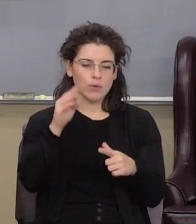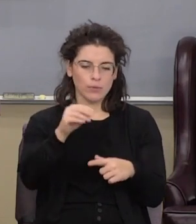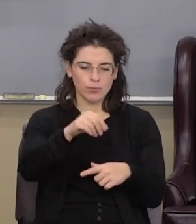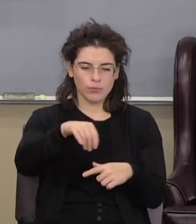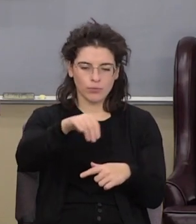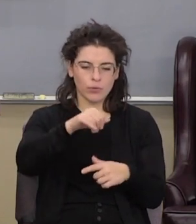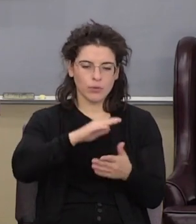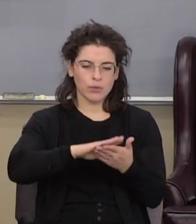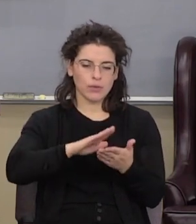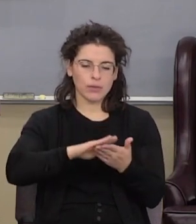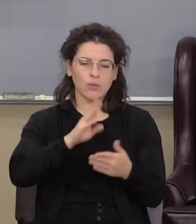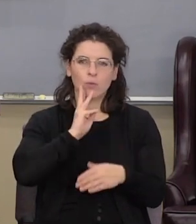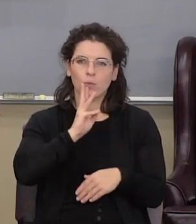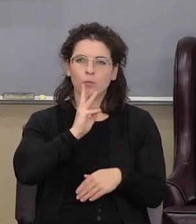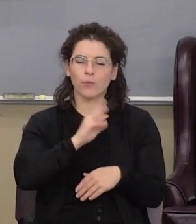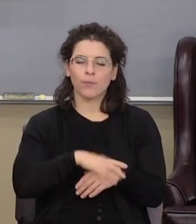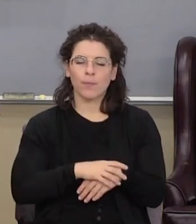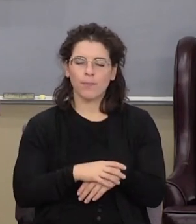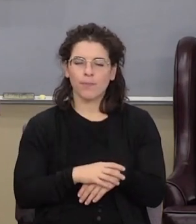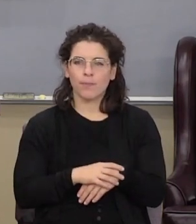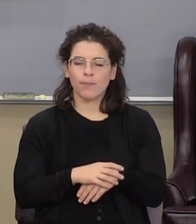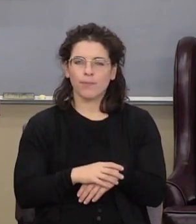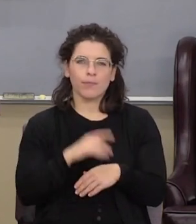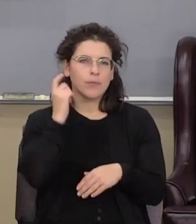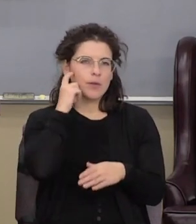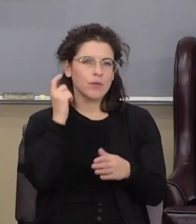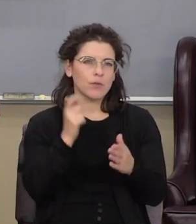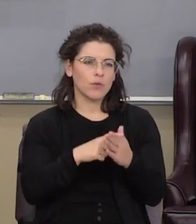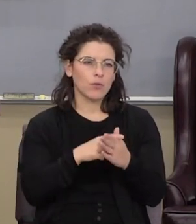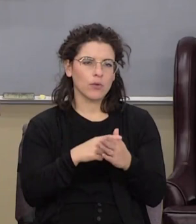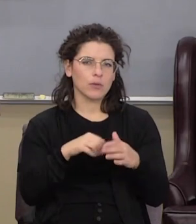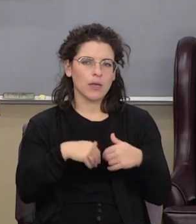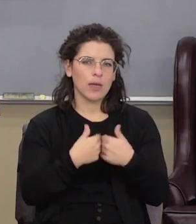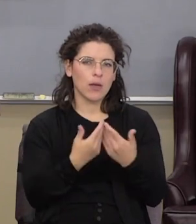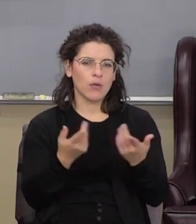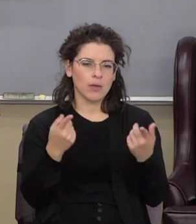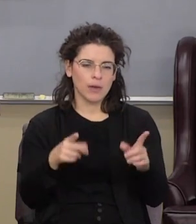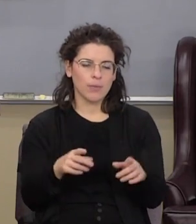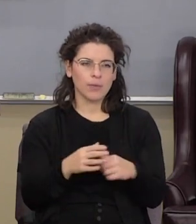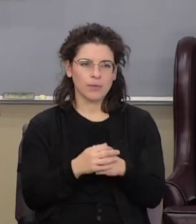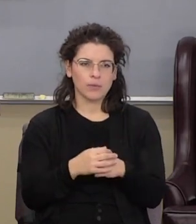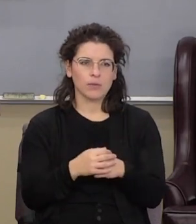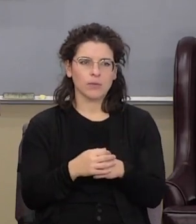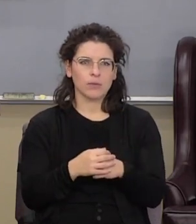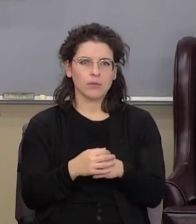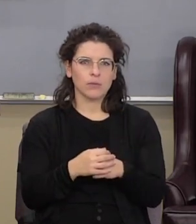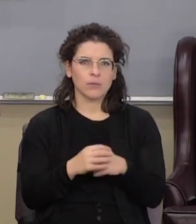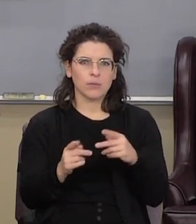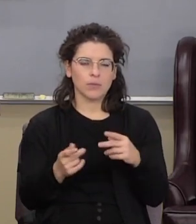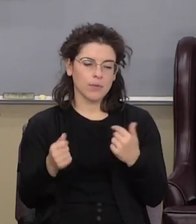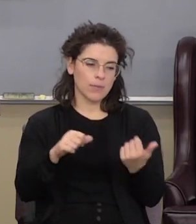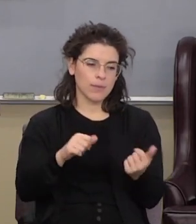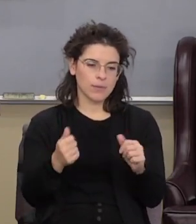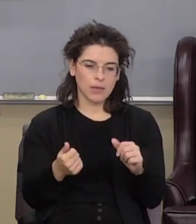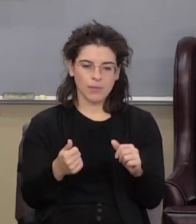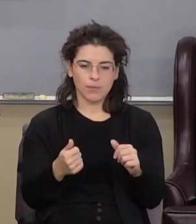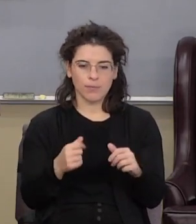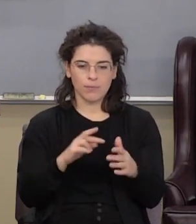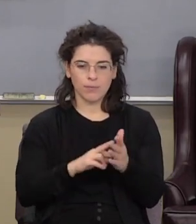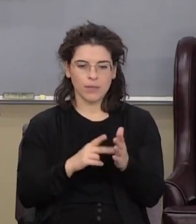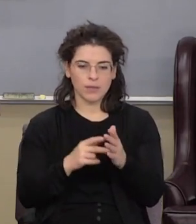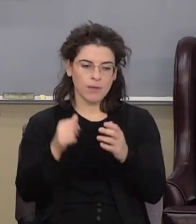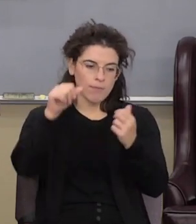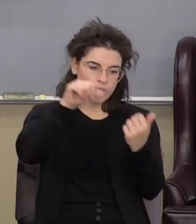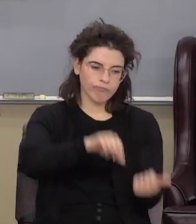clean water by the way notice the mode of this people say baptized baptism means